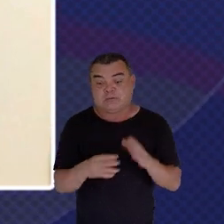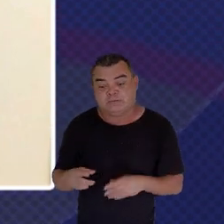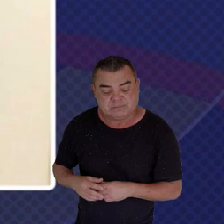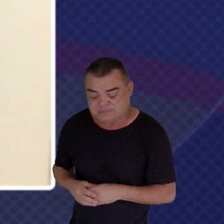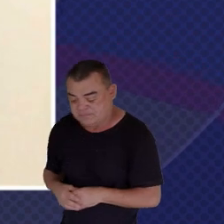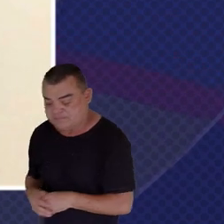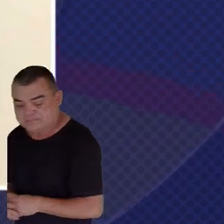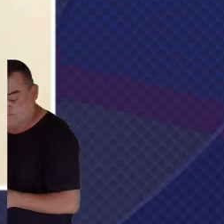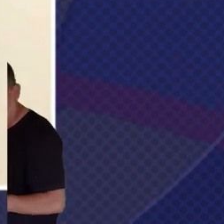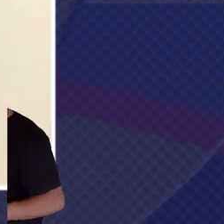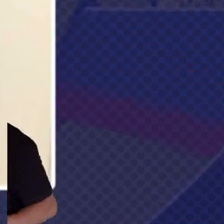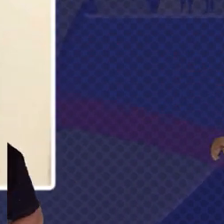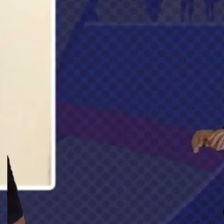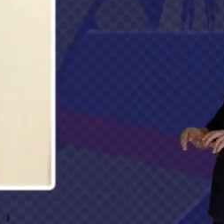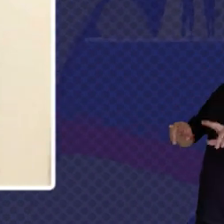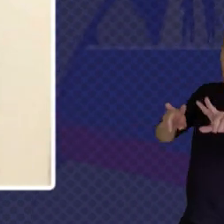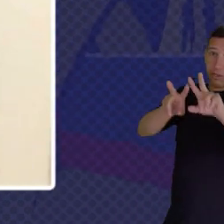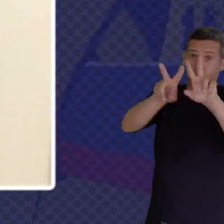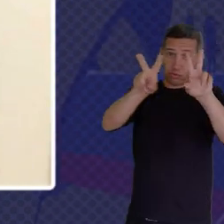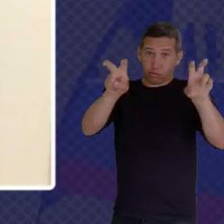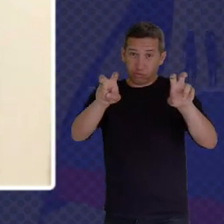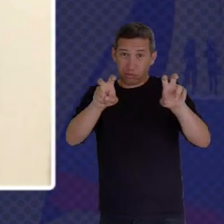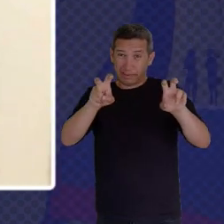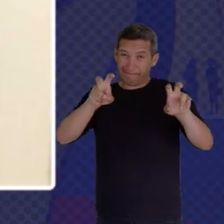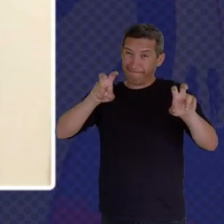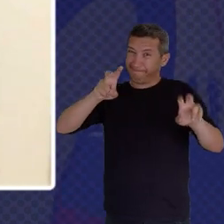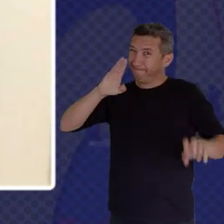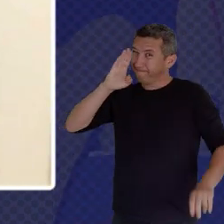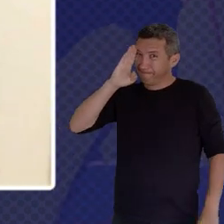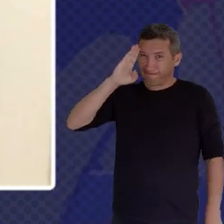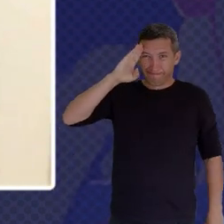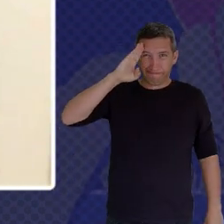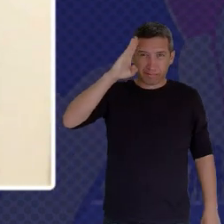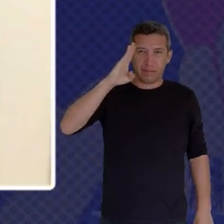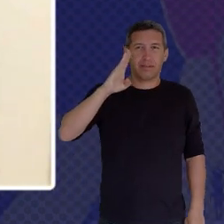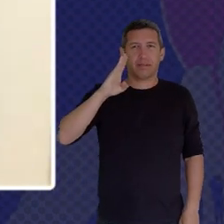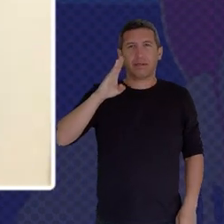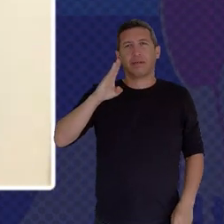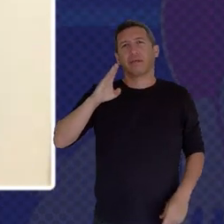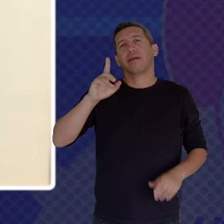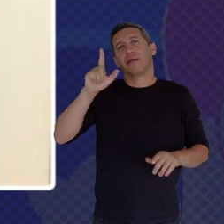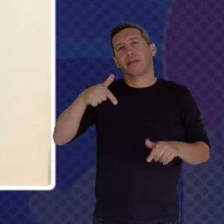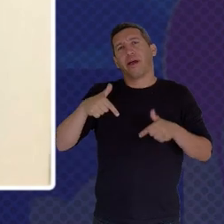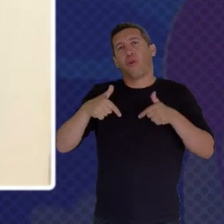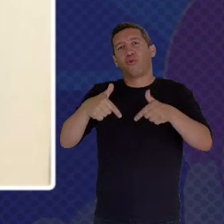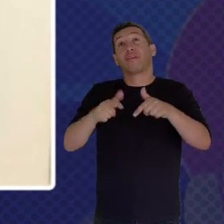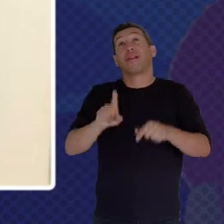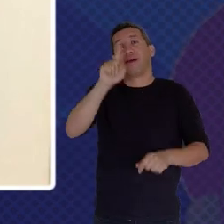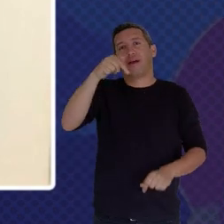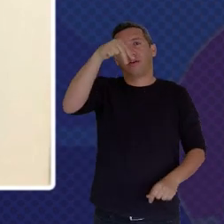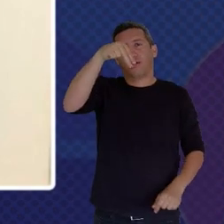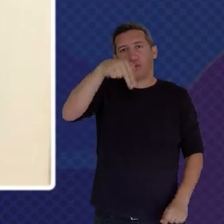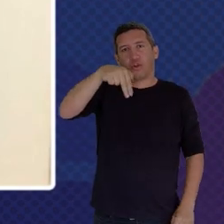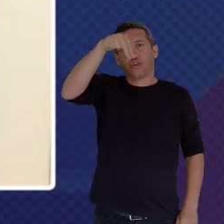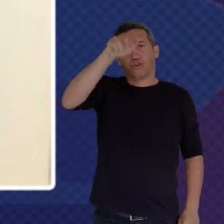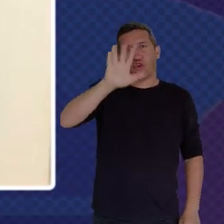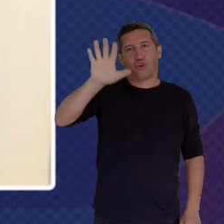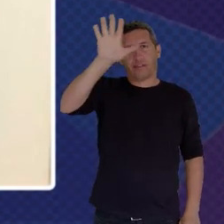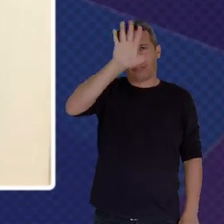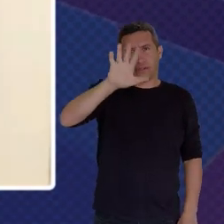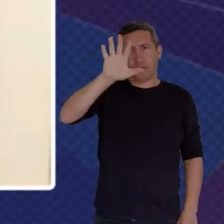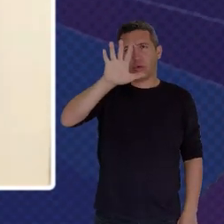Issues That Were Being Faced In The Northeast Theater Of Operation And What This Essentially Did Was That It Found